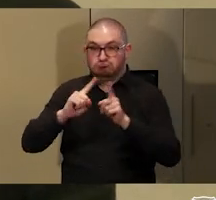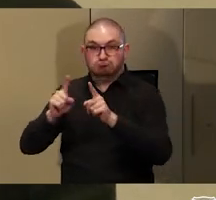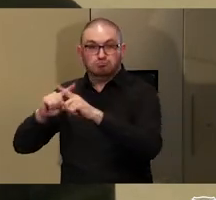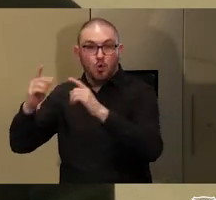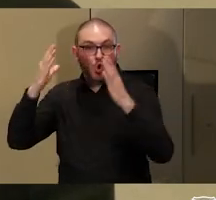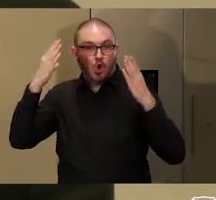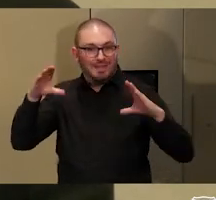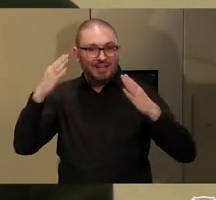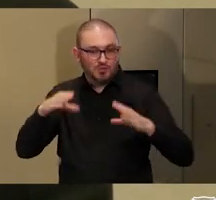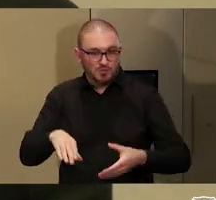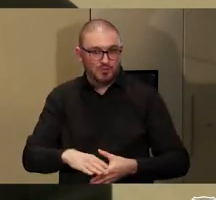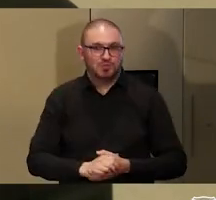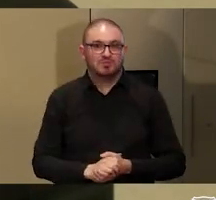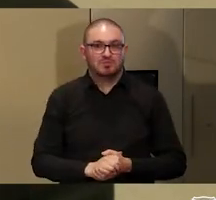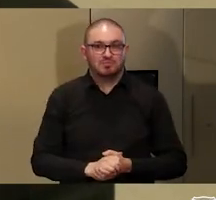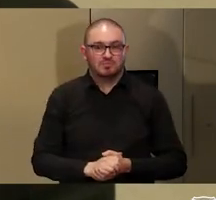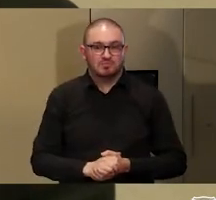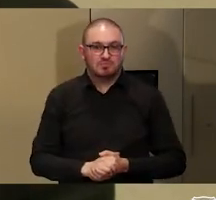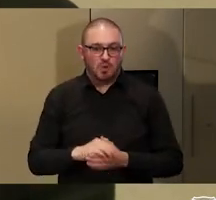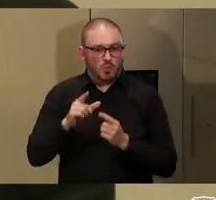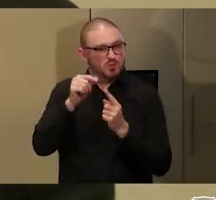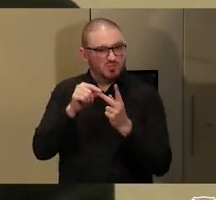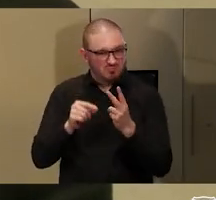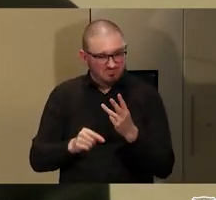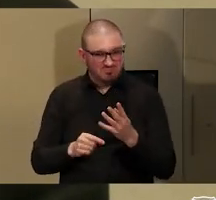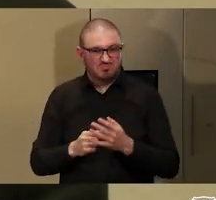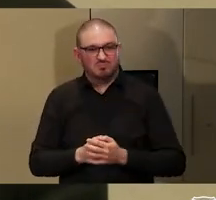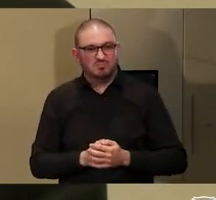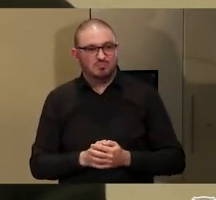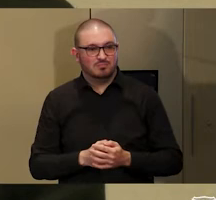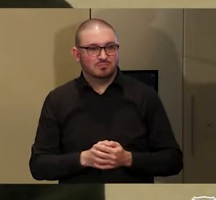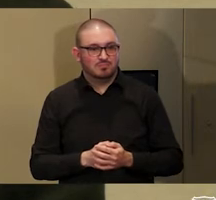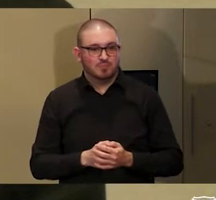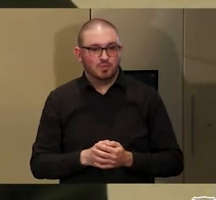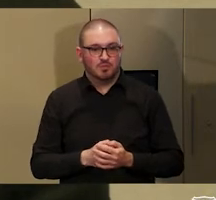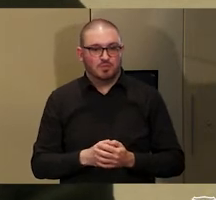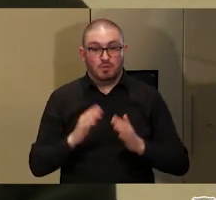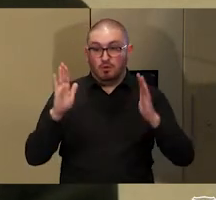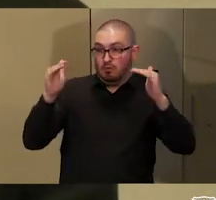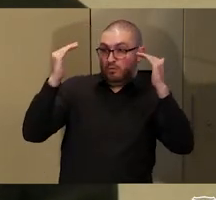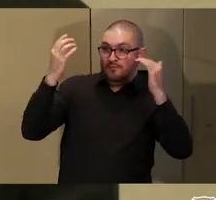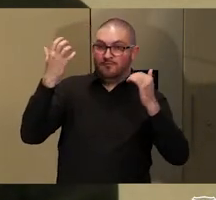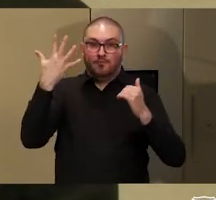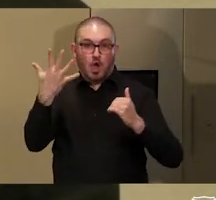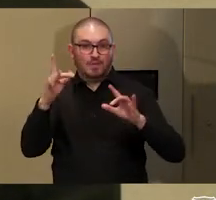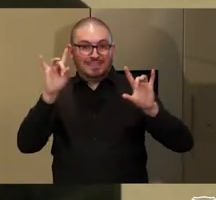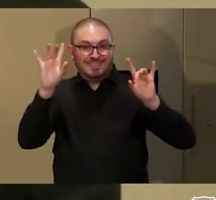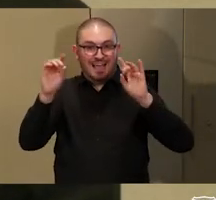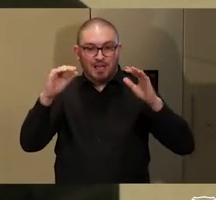possibilities from so-called five-star through to campgrounds.